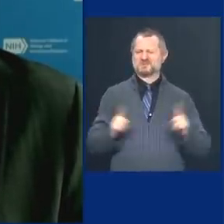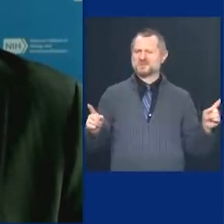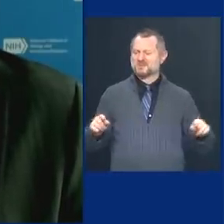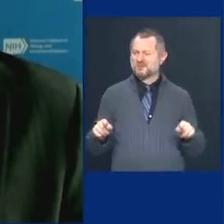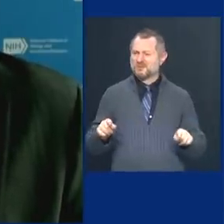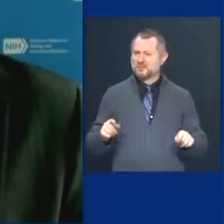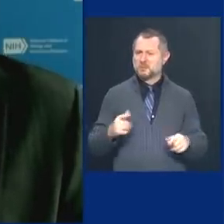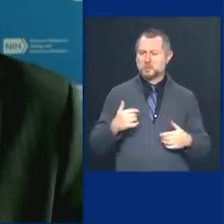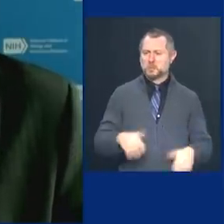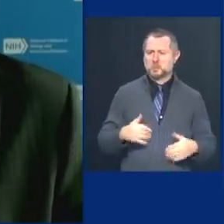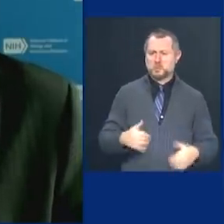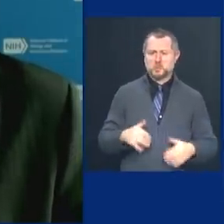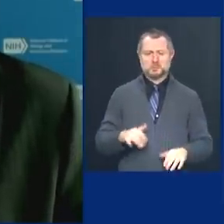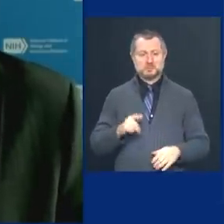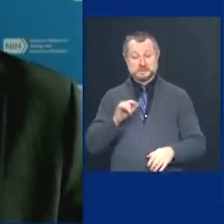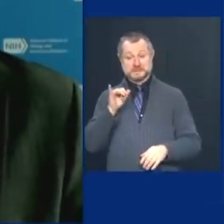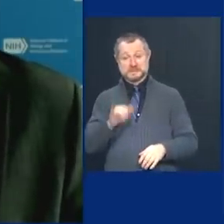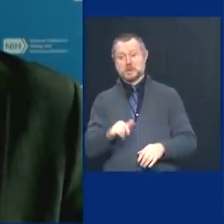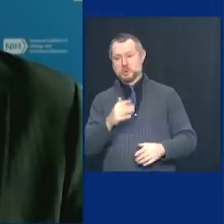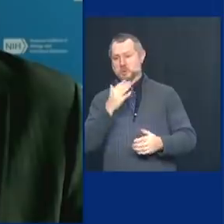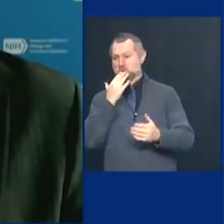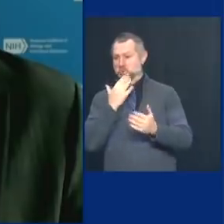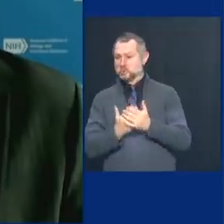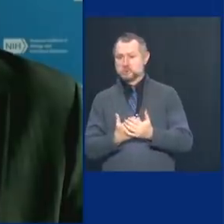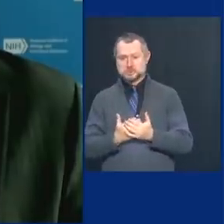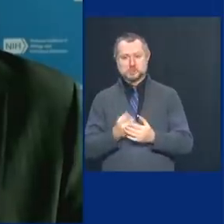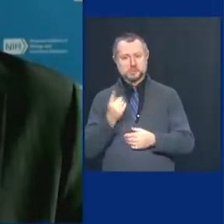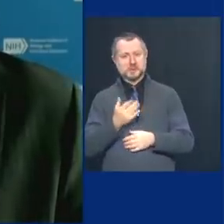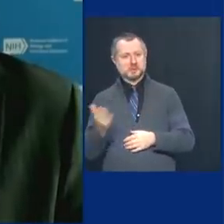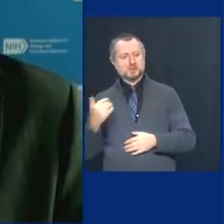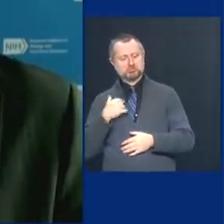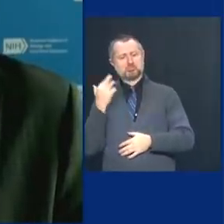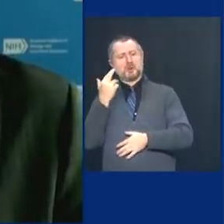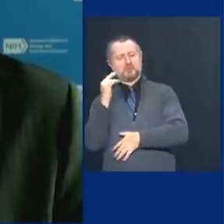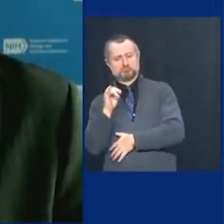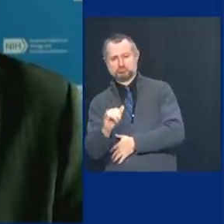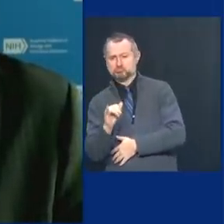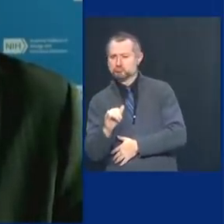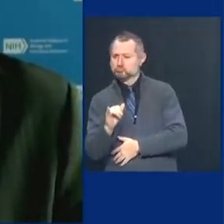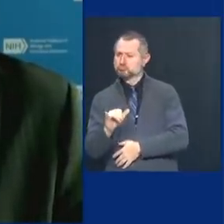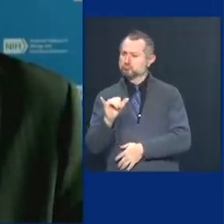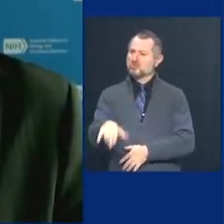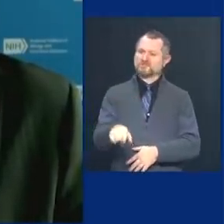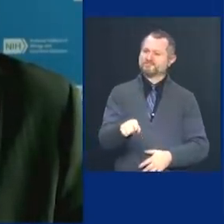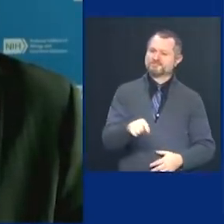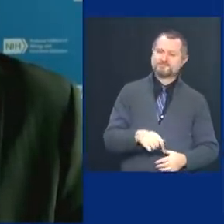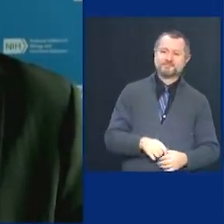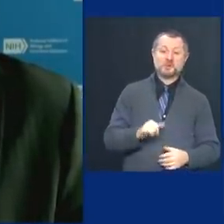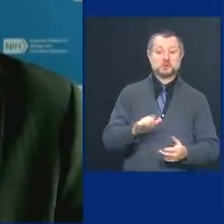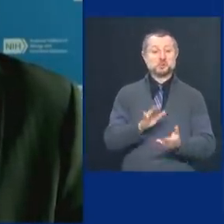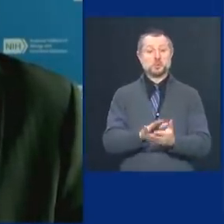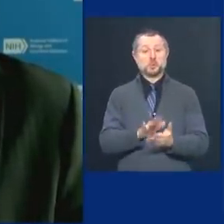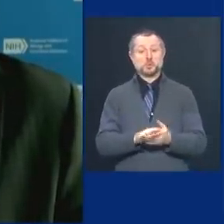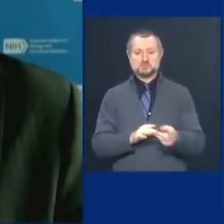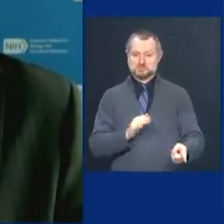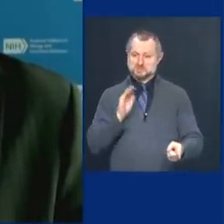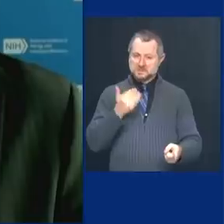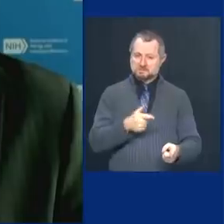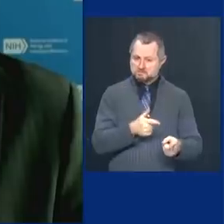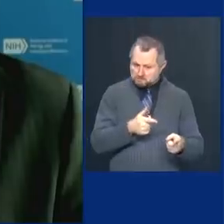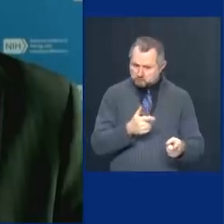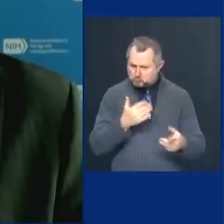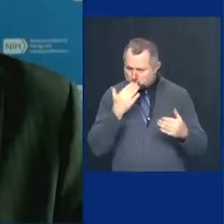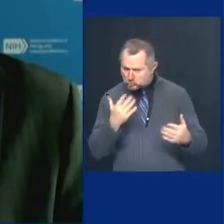positive spinoff of this is the realization that schools appear to be a place where